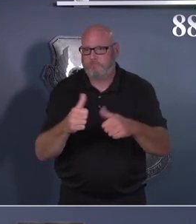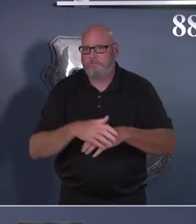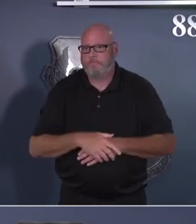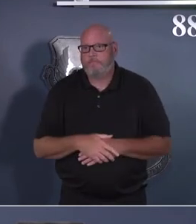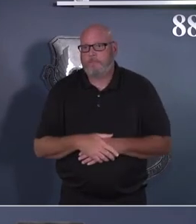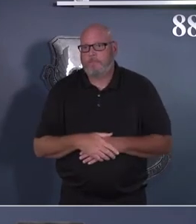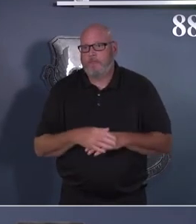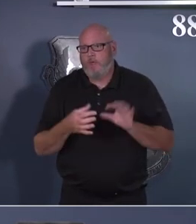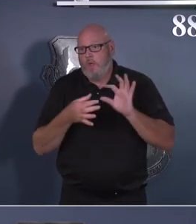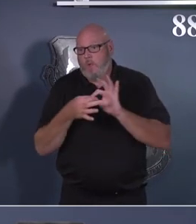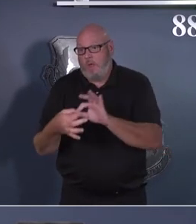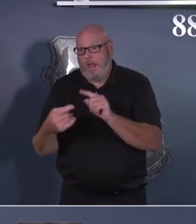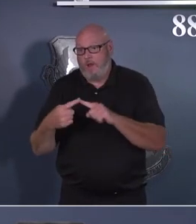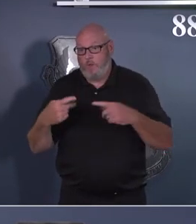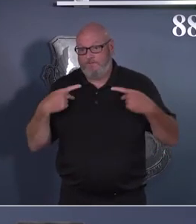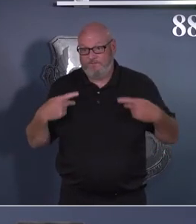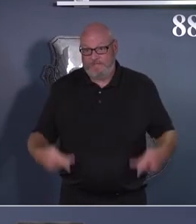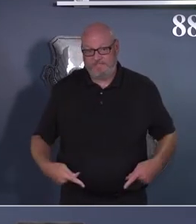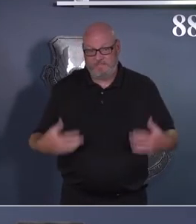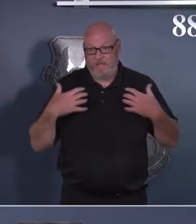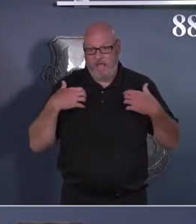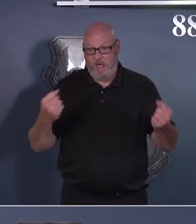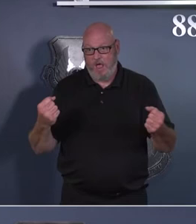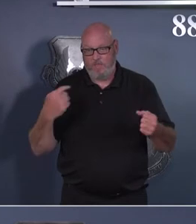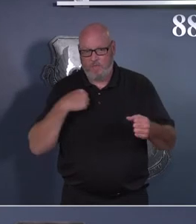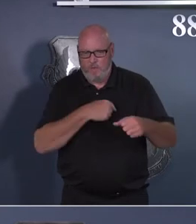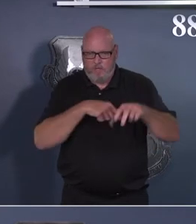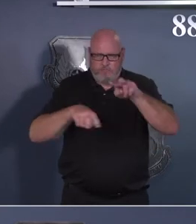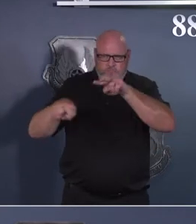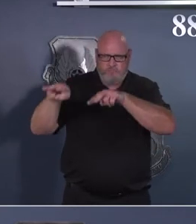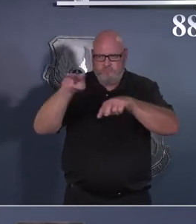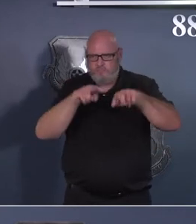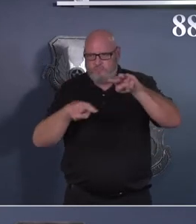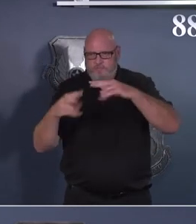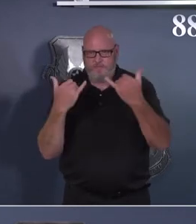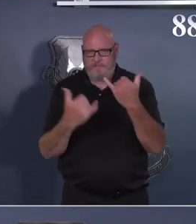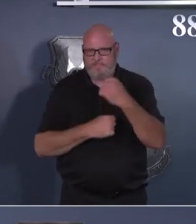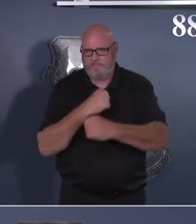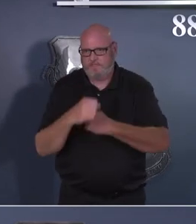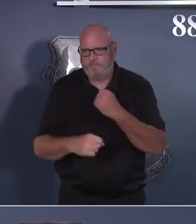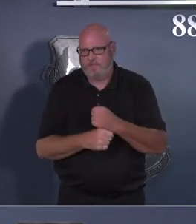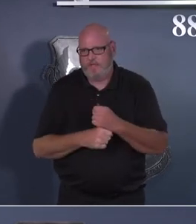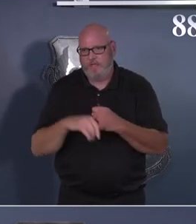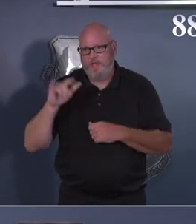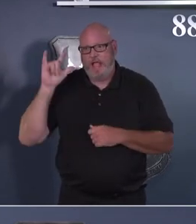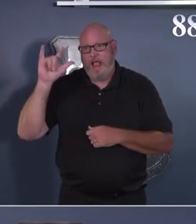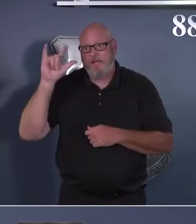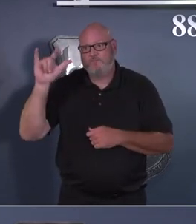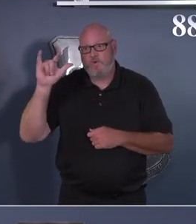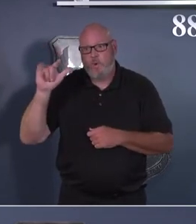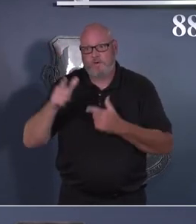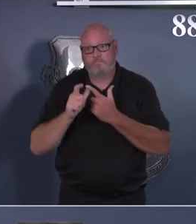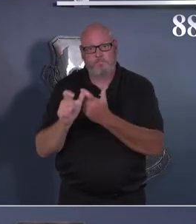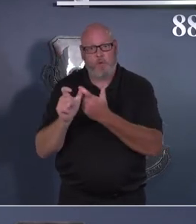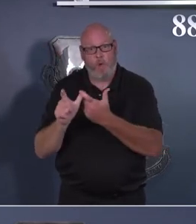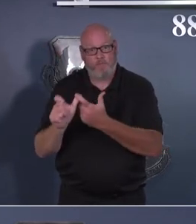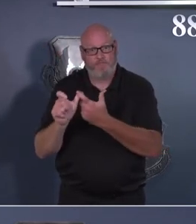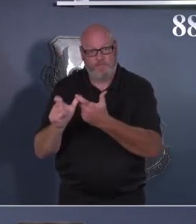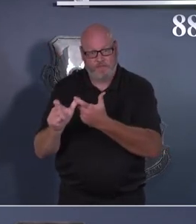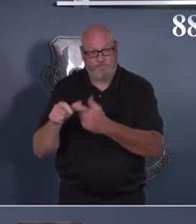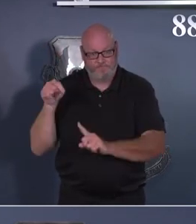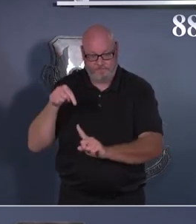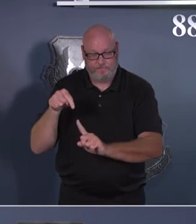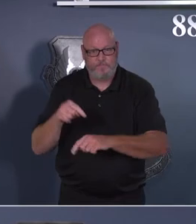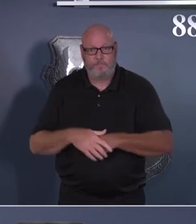the situation closely with regards to this year's Air Force Marathon. We are discussing with public health and the local government, along